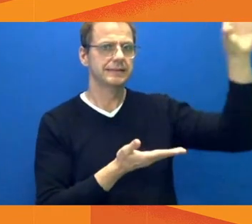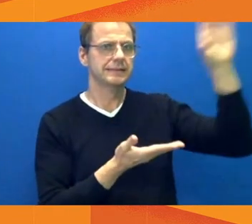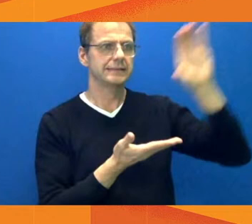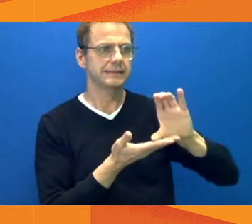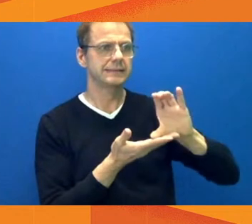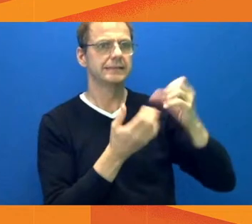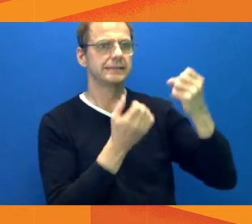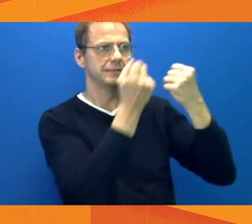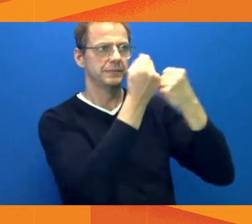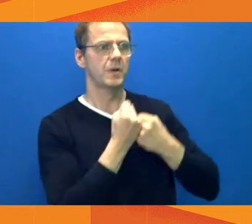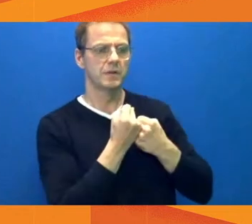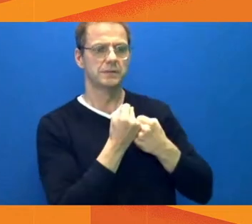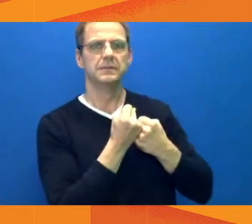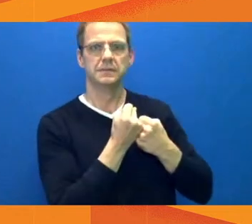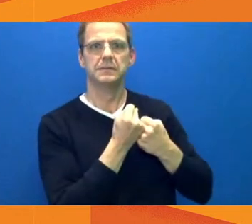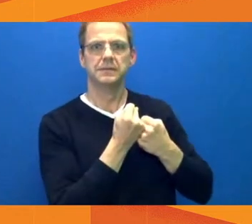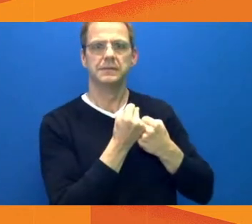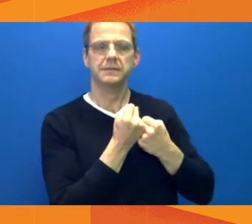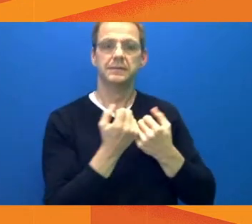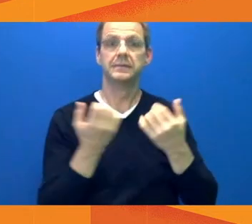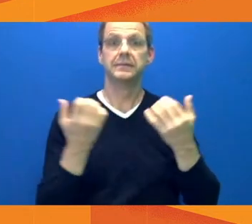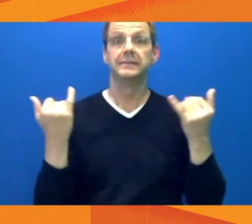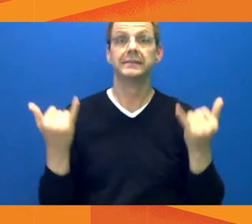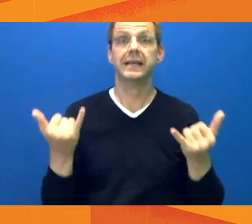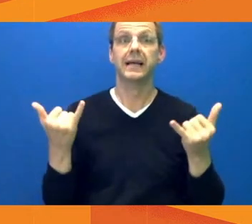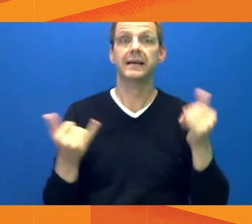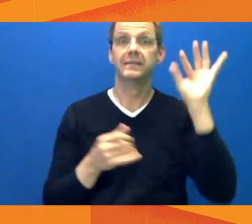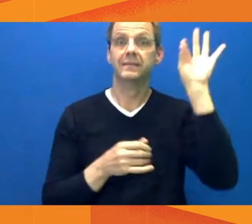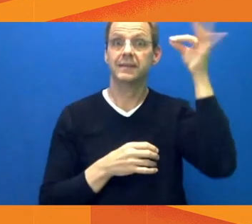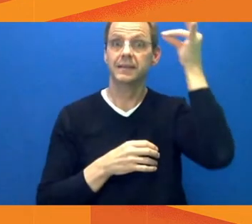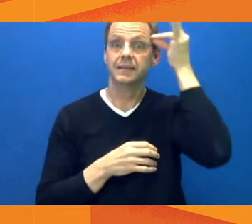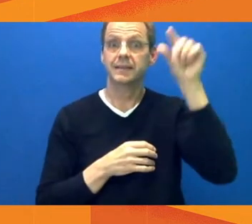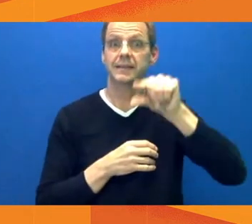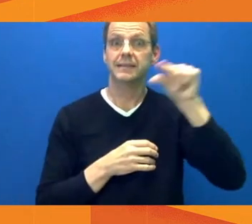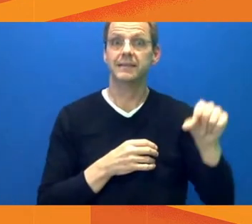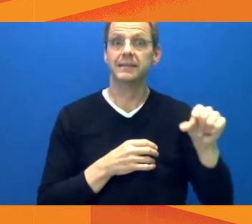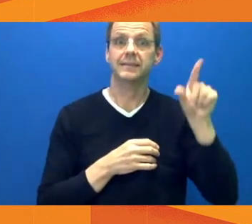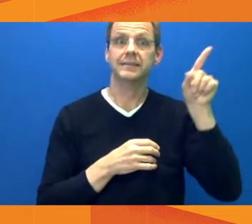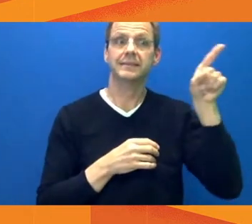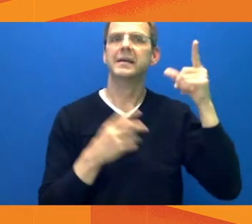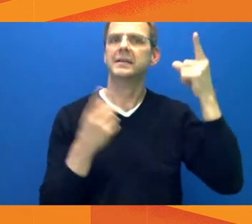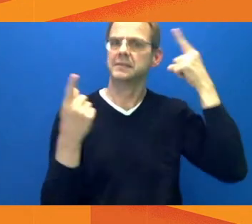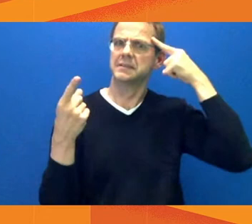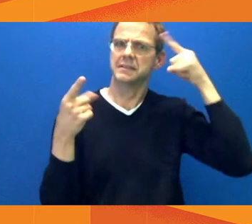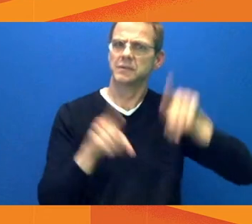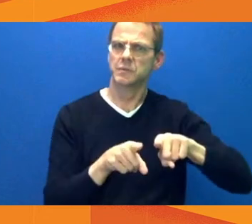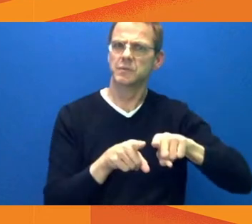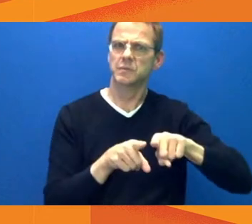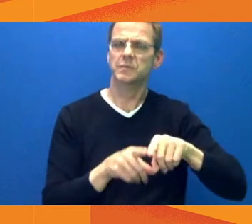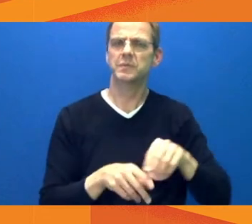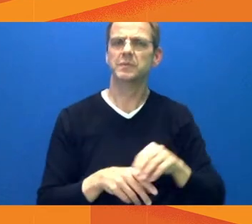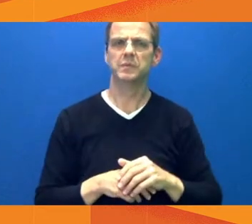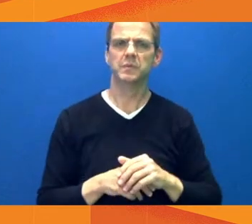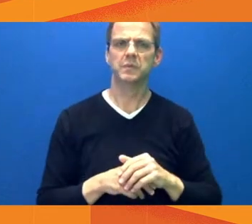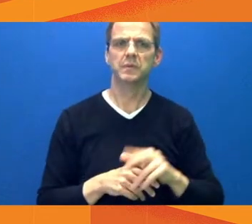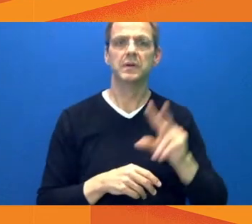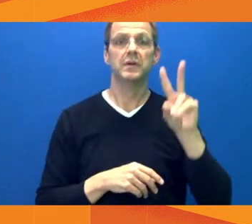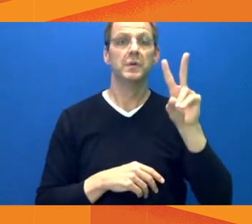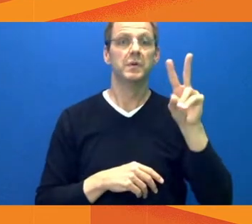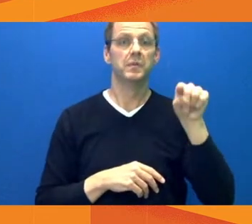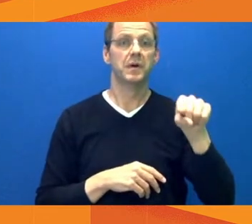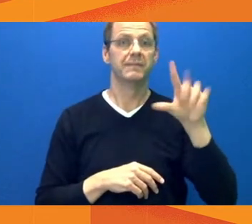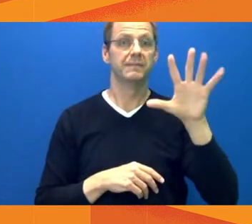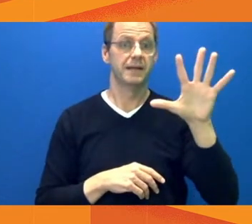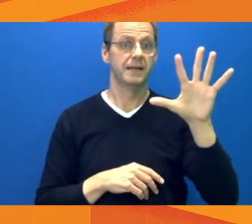Rapid Housing Initiative. Now, we're still waiting to hear back from the provincial government on this issue, and we won't let them off the hook. Because